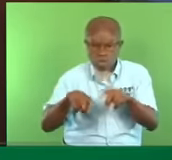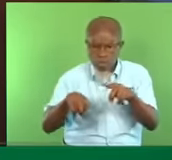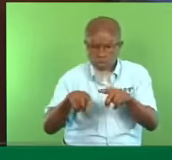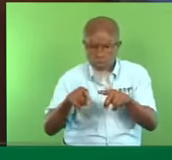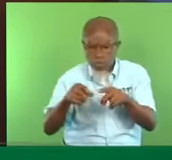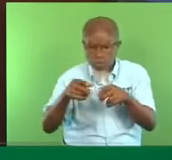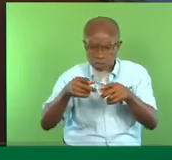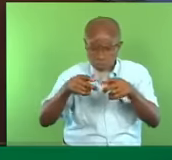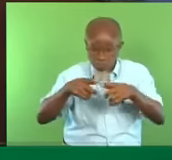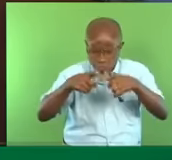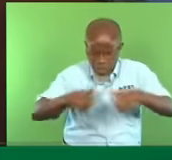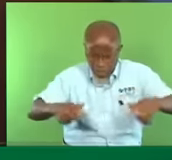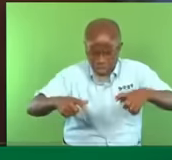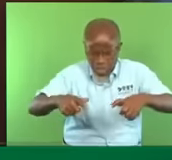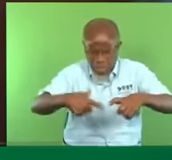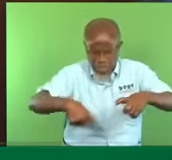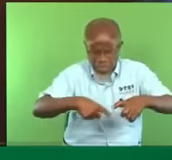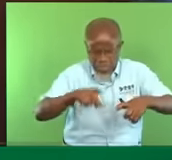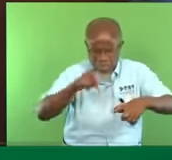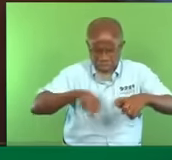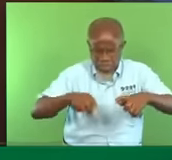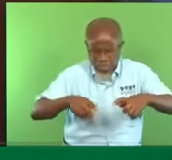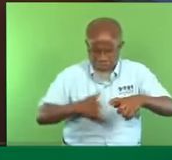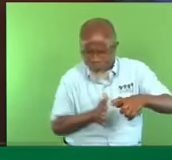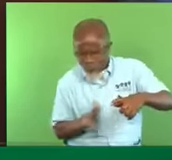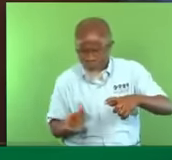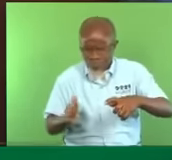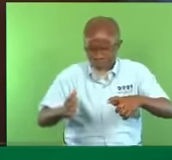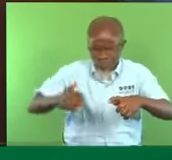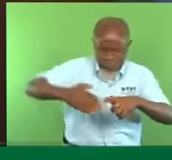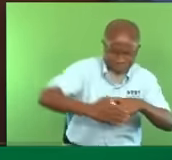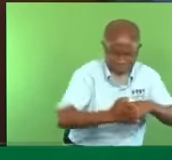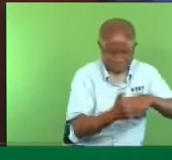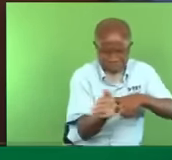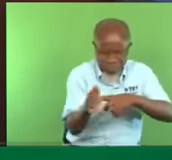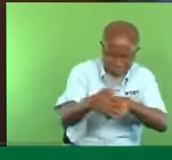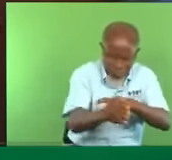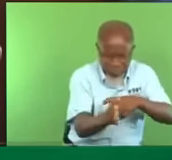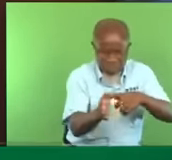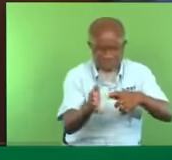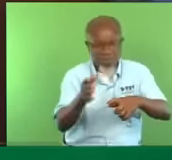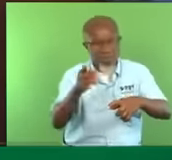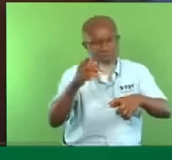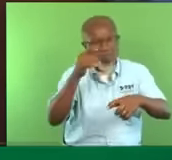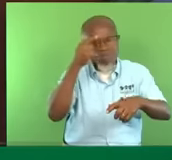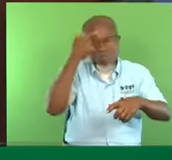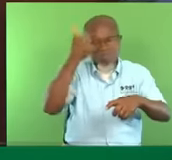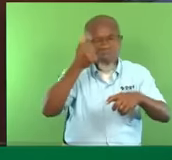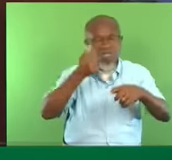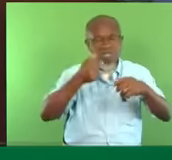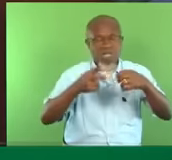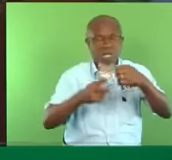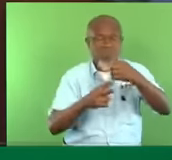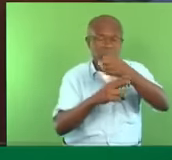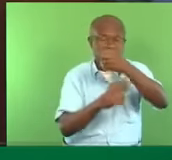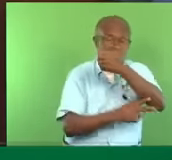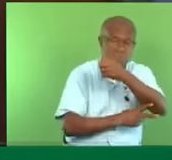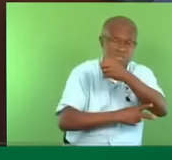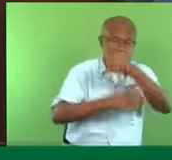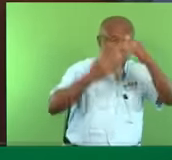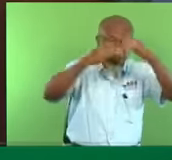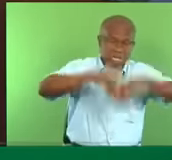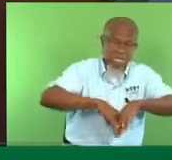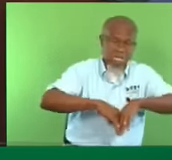going into. Let's decide that before. Because you can't dodge anymore. Bridges have collapsed in the constituency. We asked the Minister